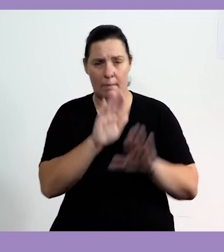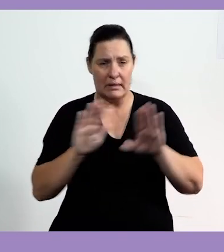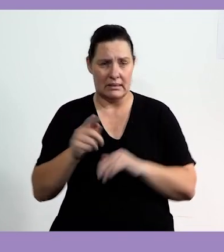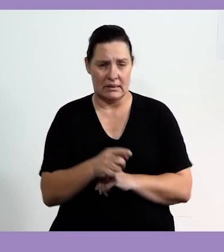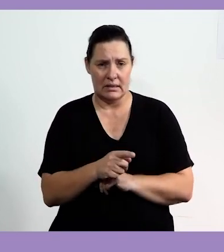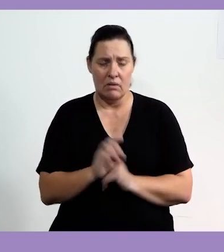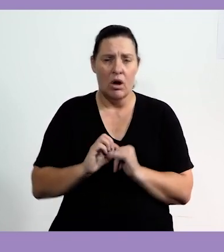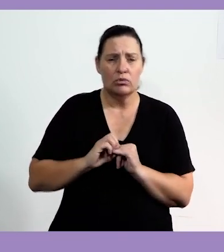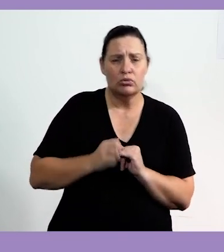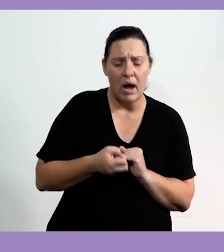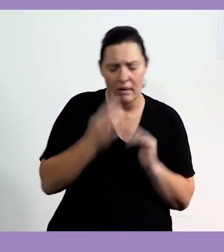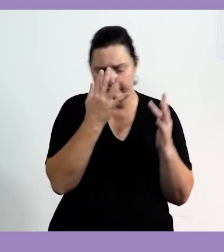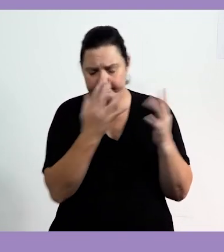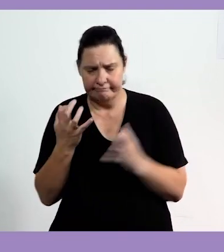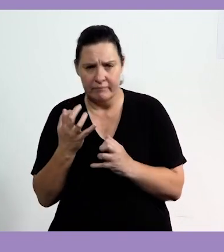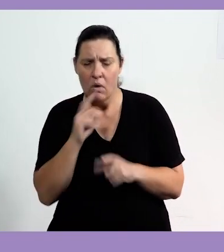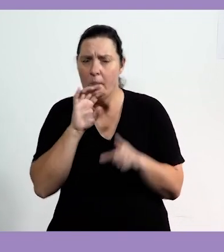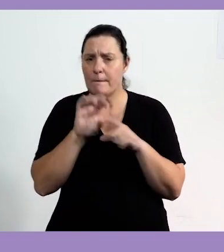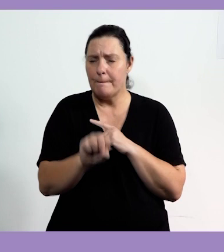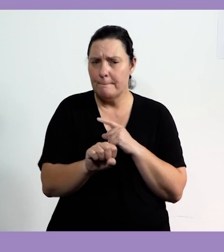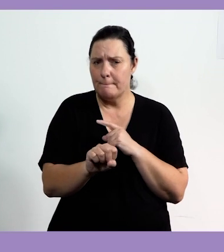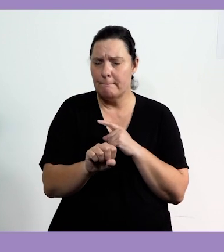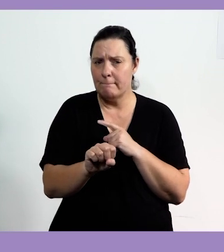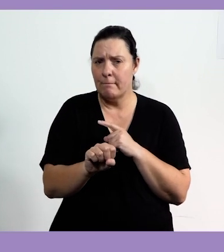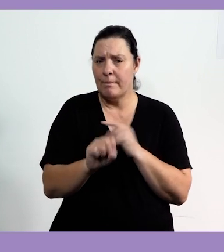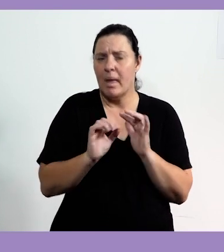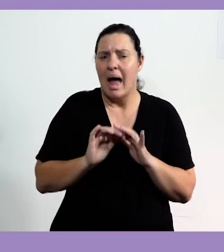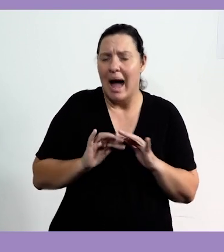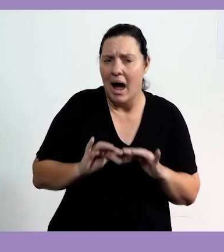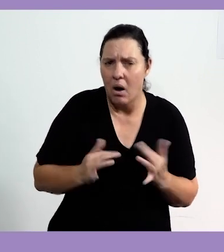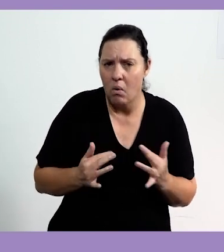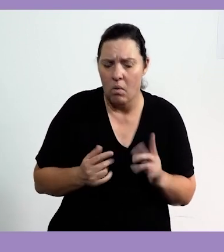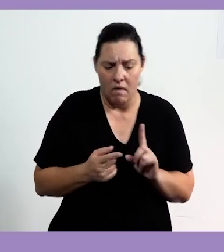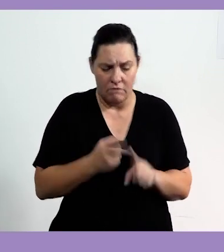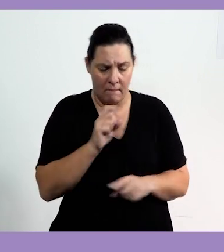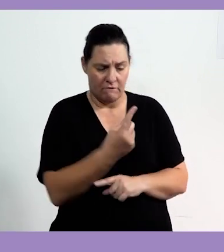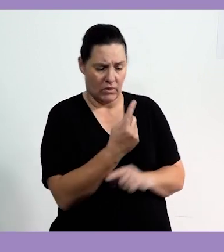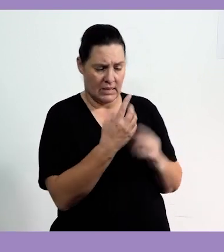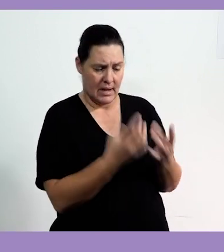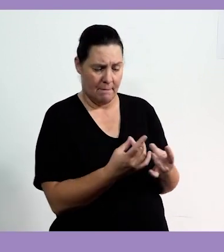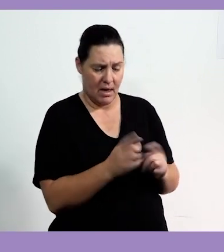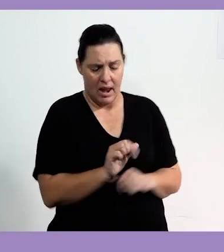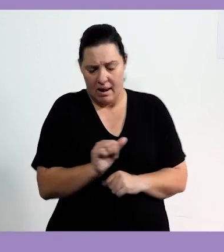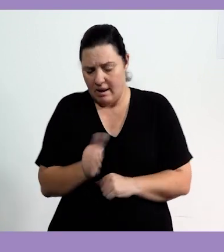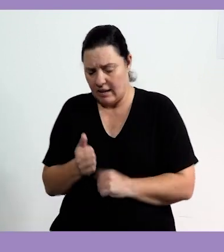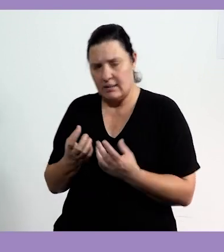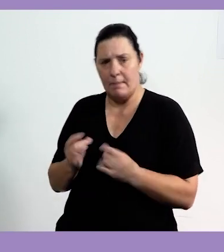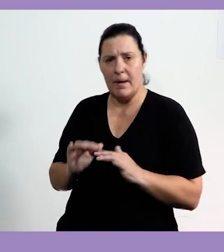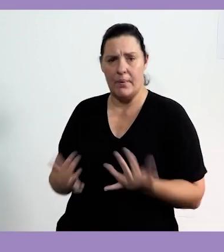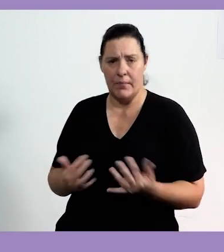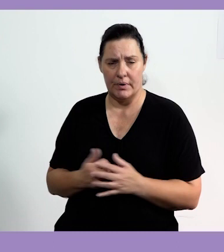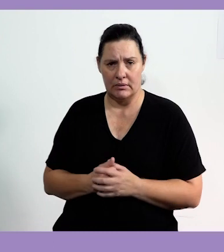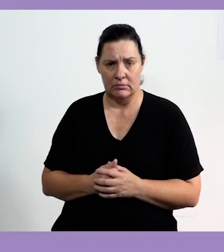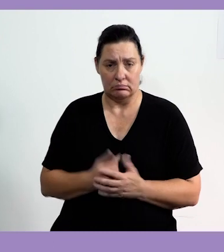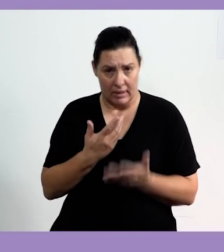look at the pattern there and try and figure out or determine how we move from the first number to the next